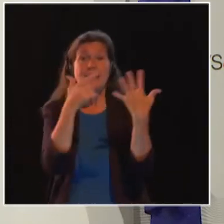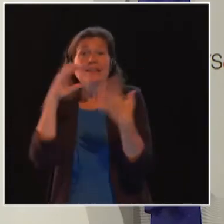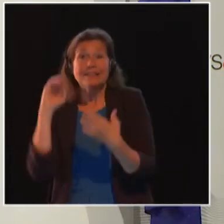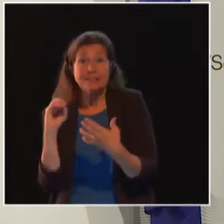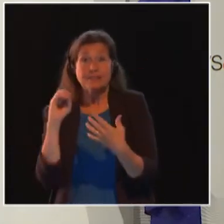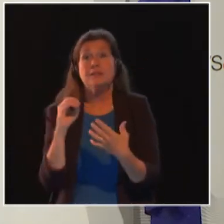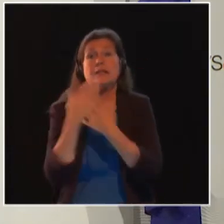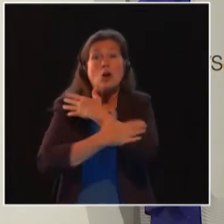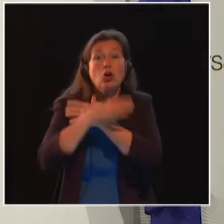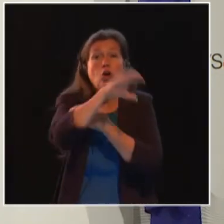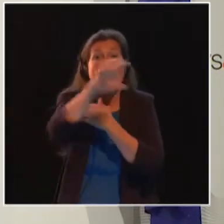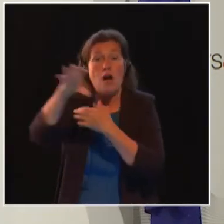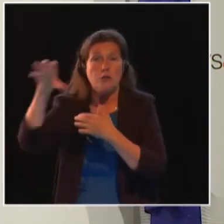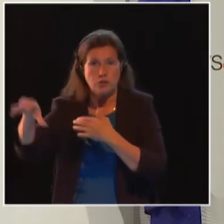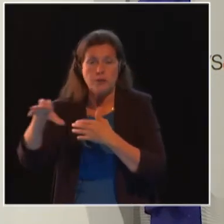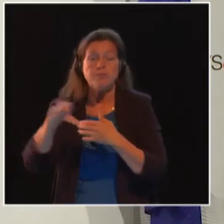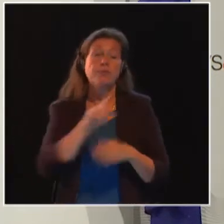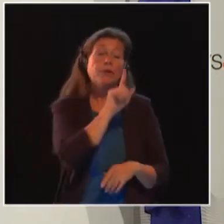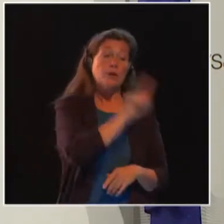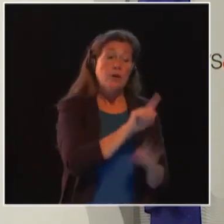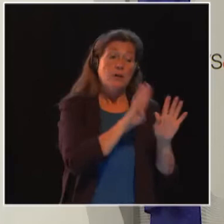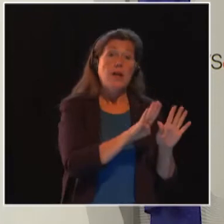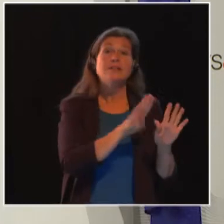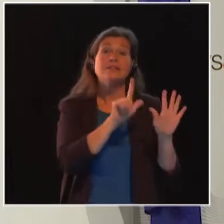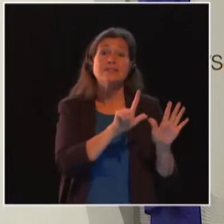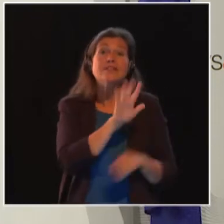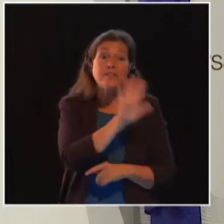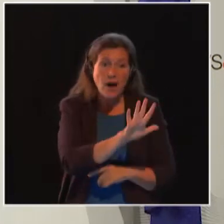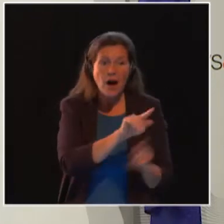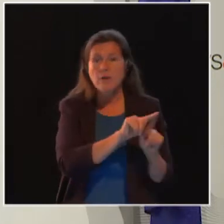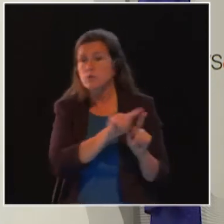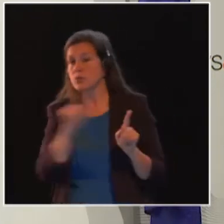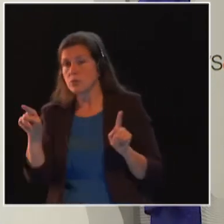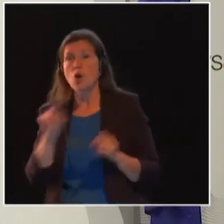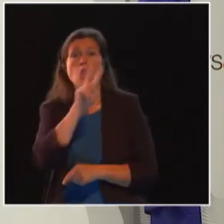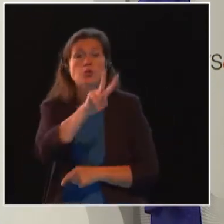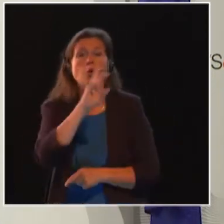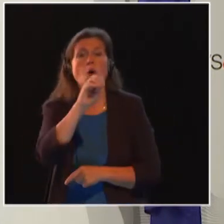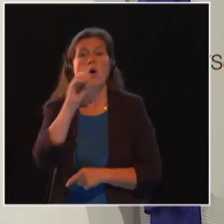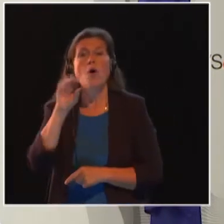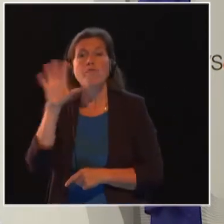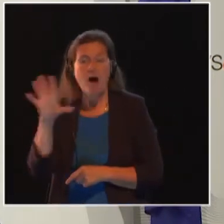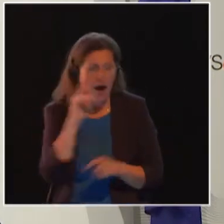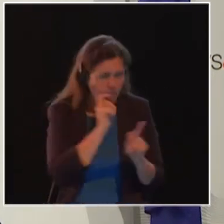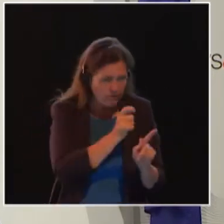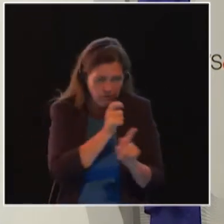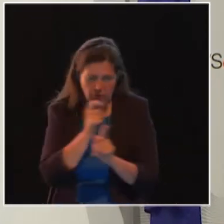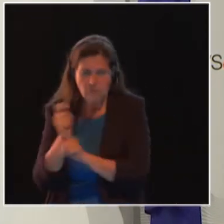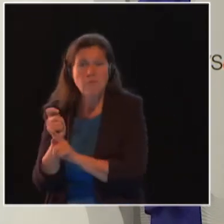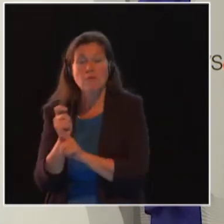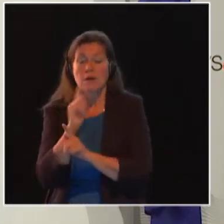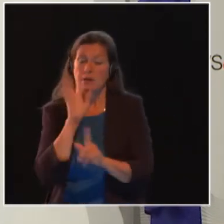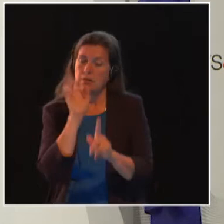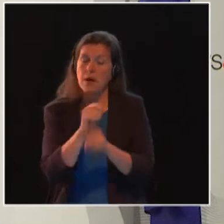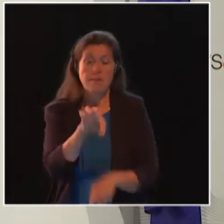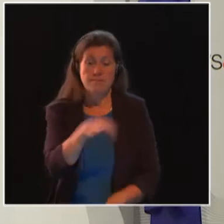the years from 1975 to 2005. And what they found was that the single critical factor